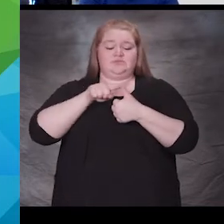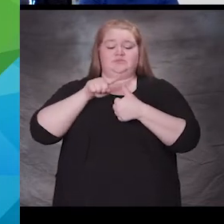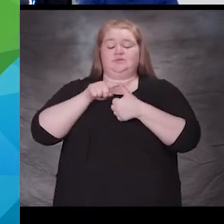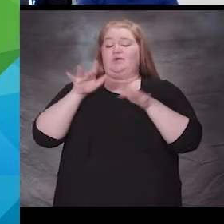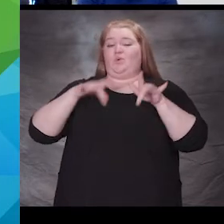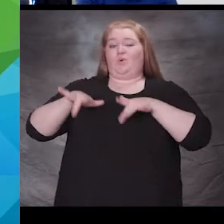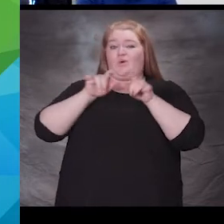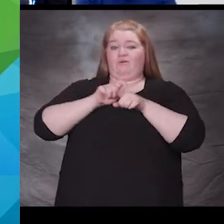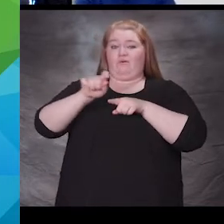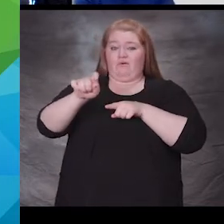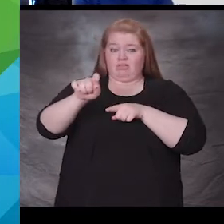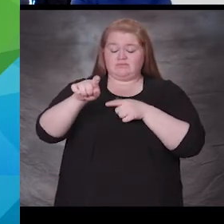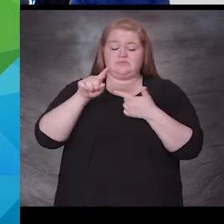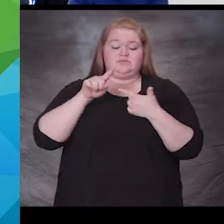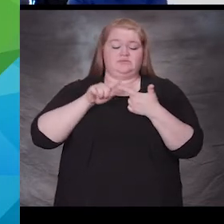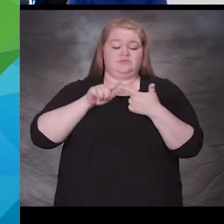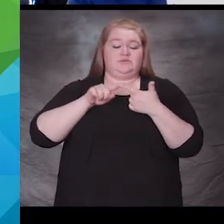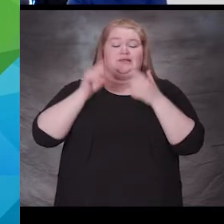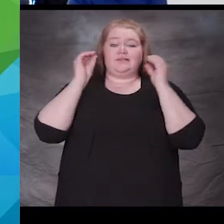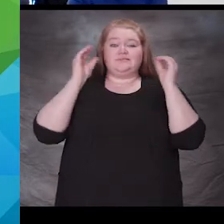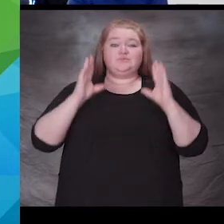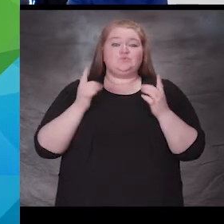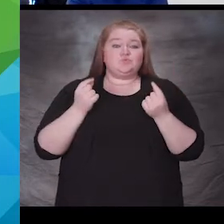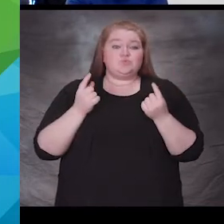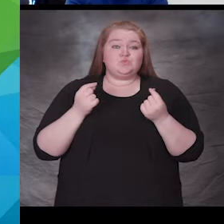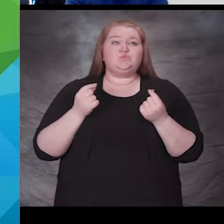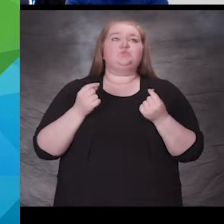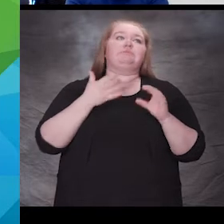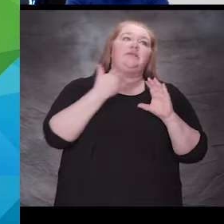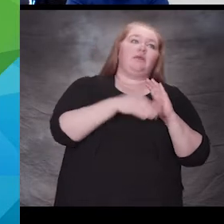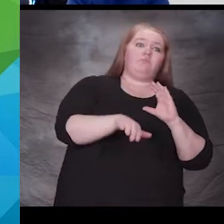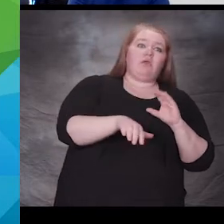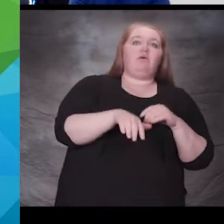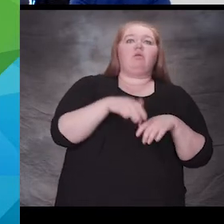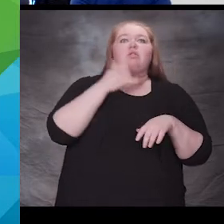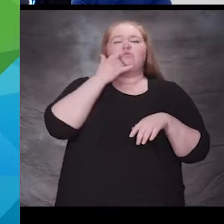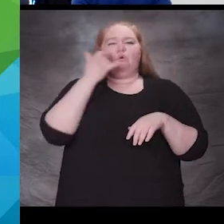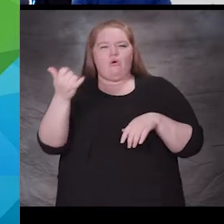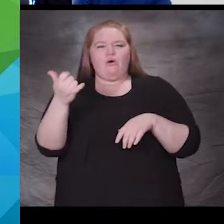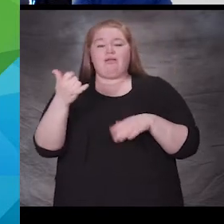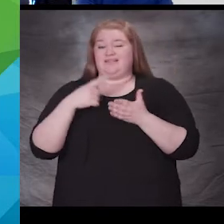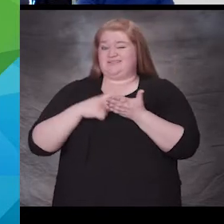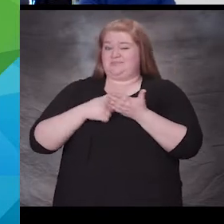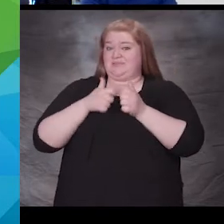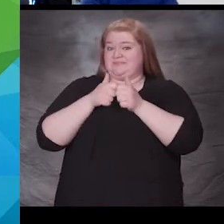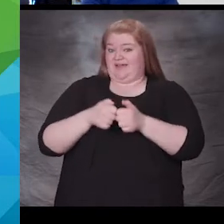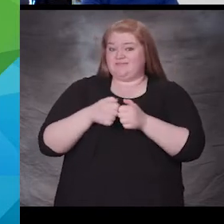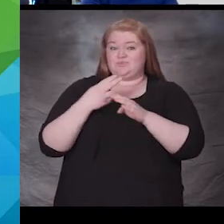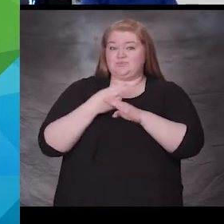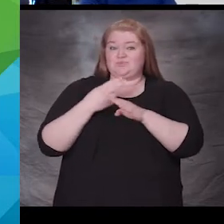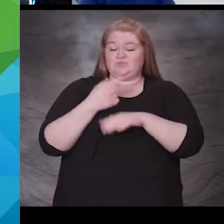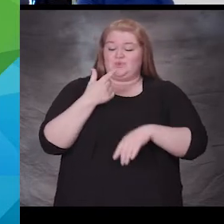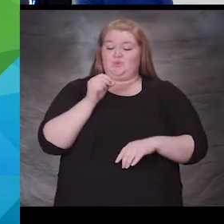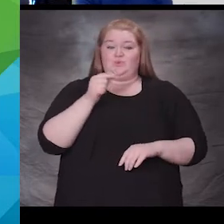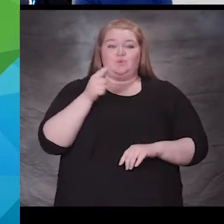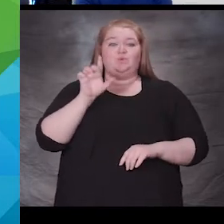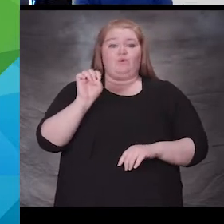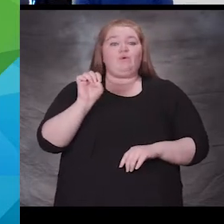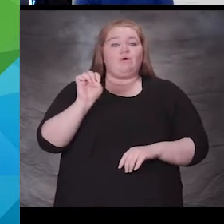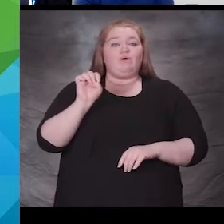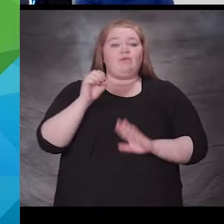You can expect teachers to email you, give you a phone call, or even text from their Google